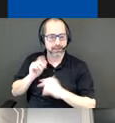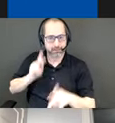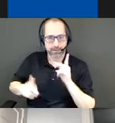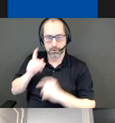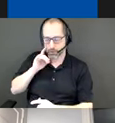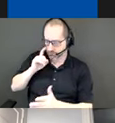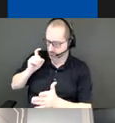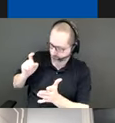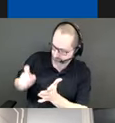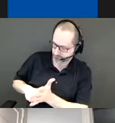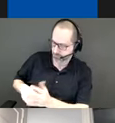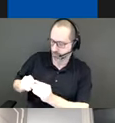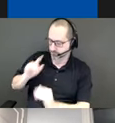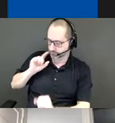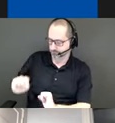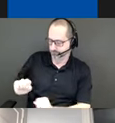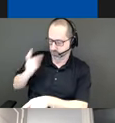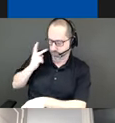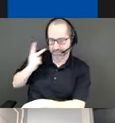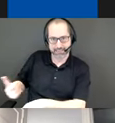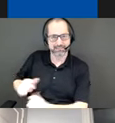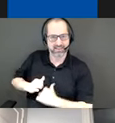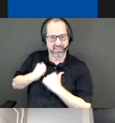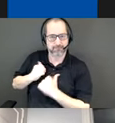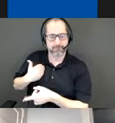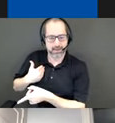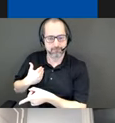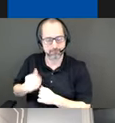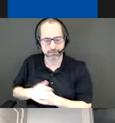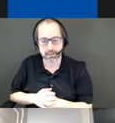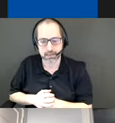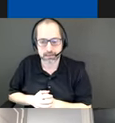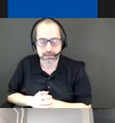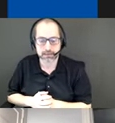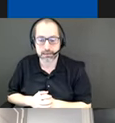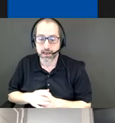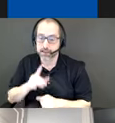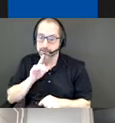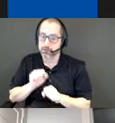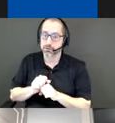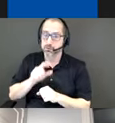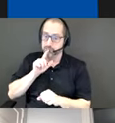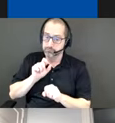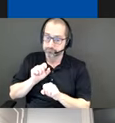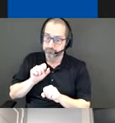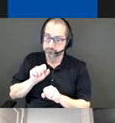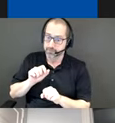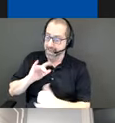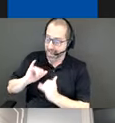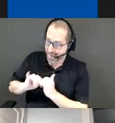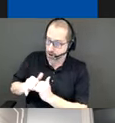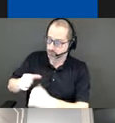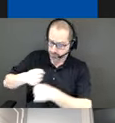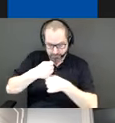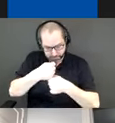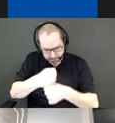through the space and in terms of actually physically making and installing something here we've been